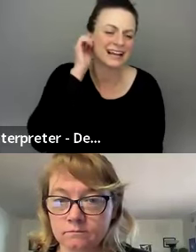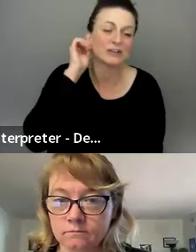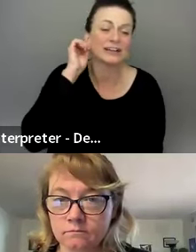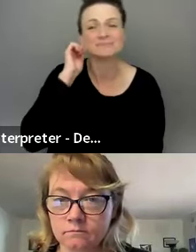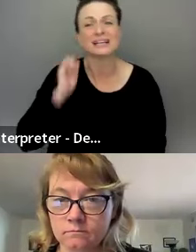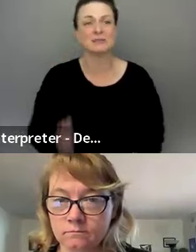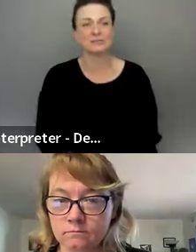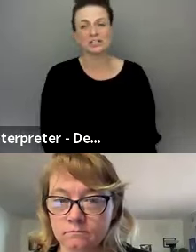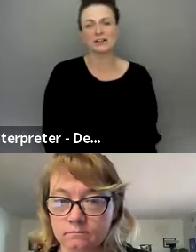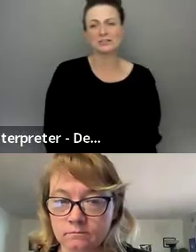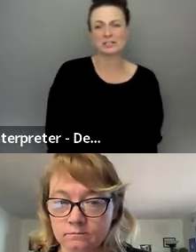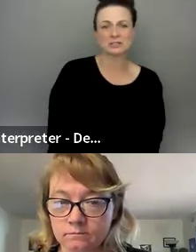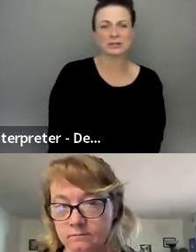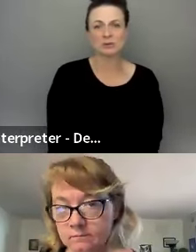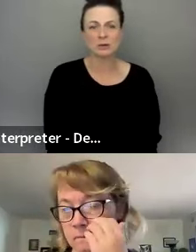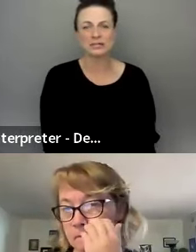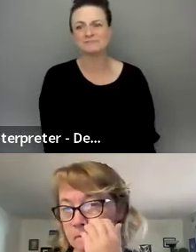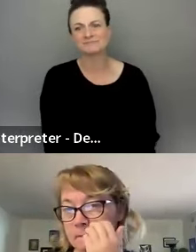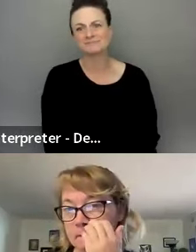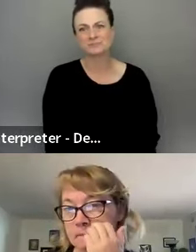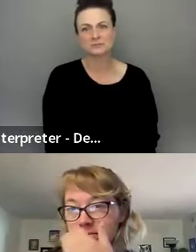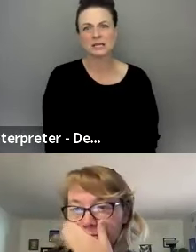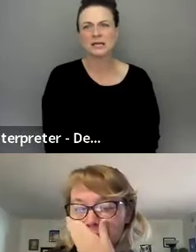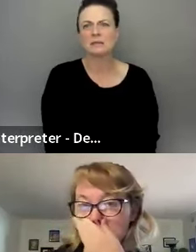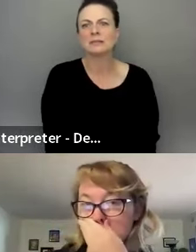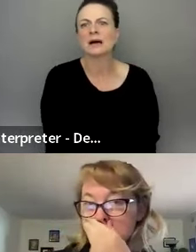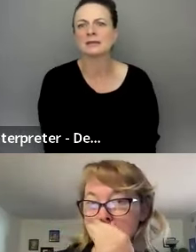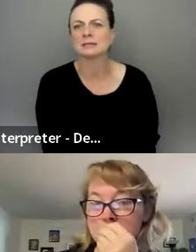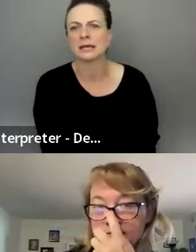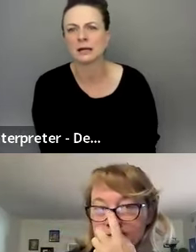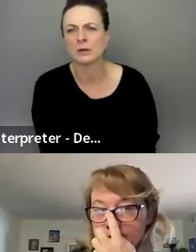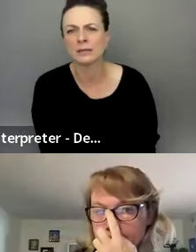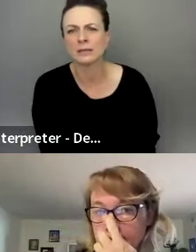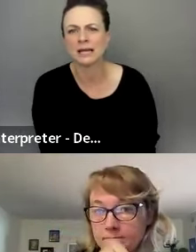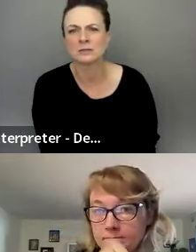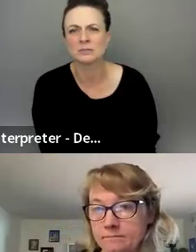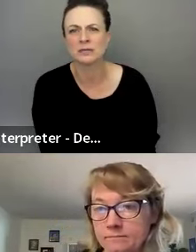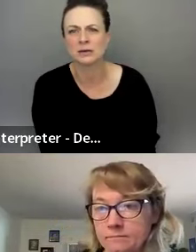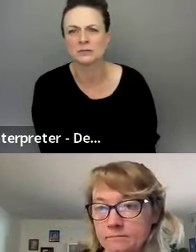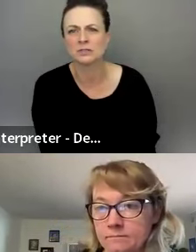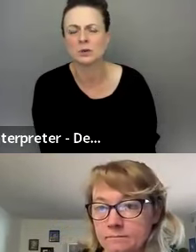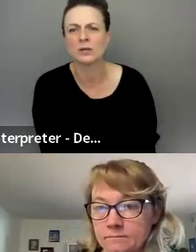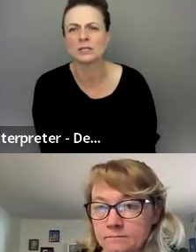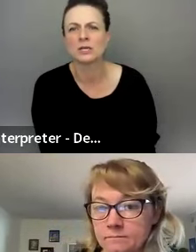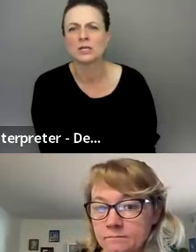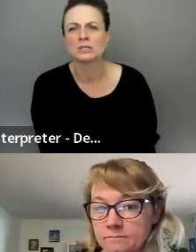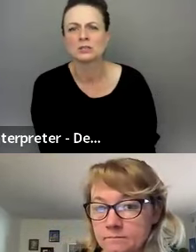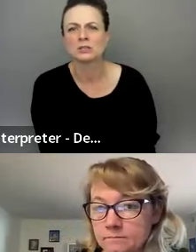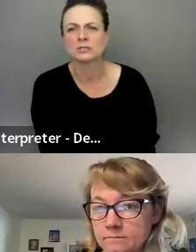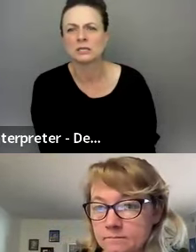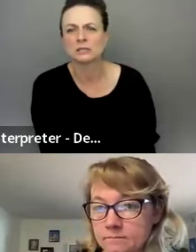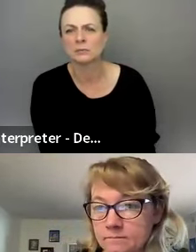I agree. It can be very challenging doing it remotely. And Milad is saying, okay, let me ask you something else. So when